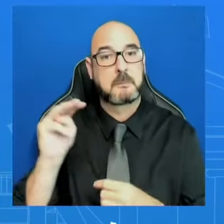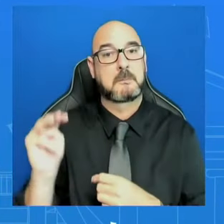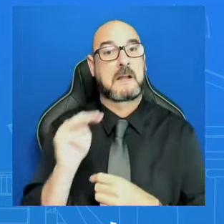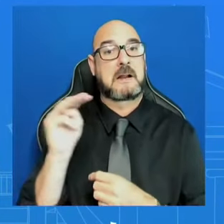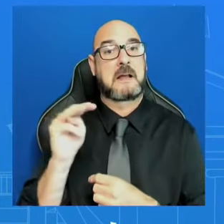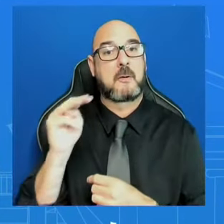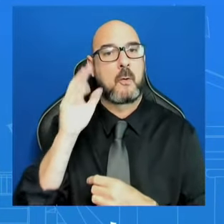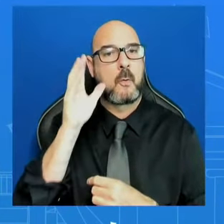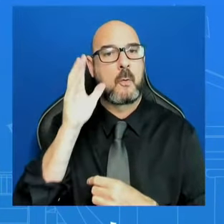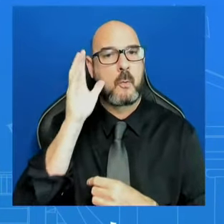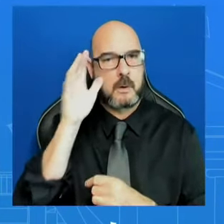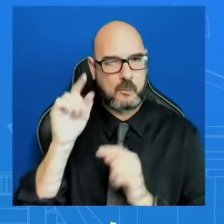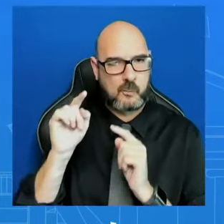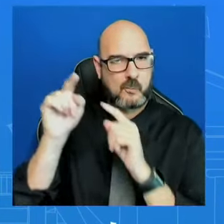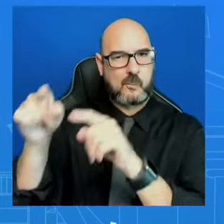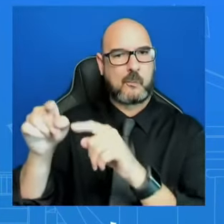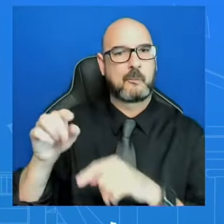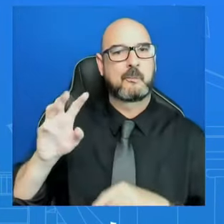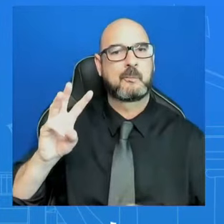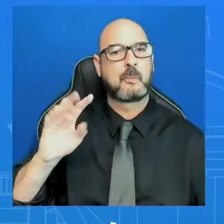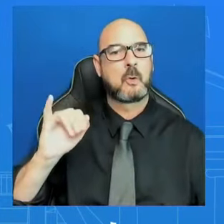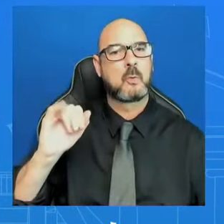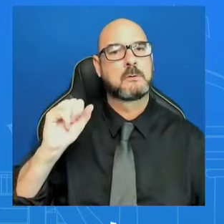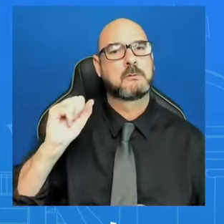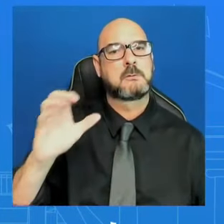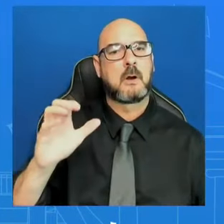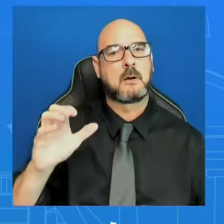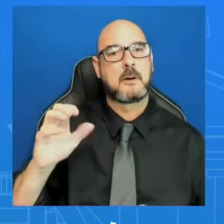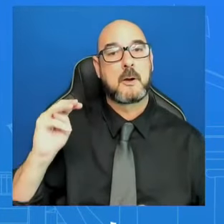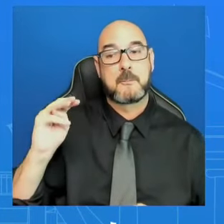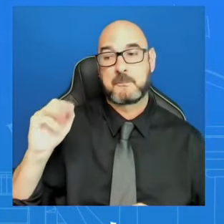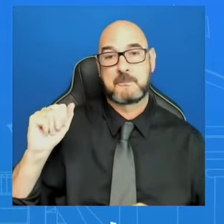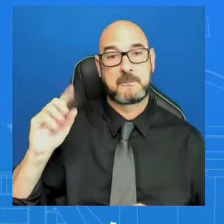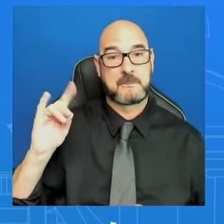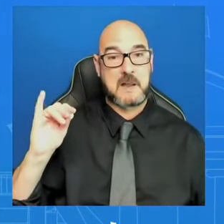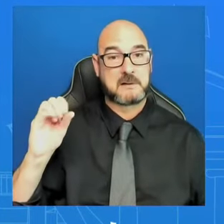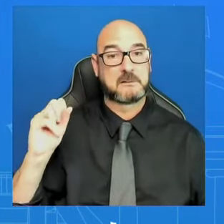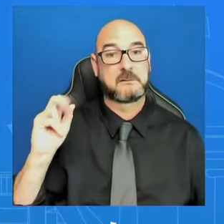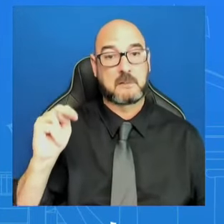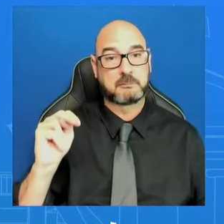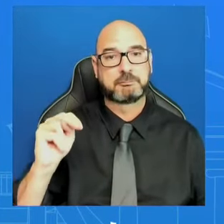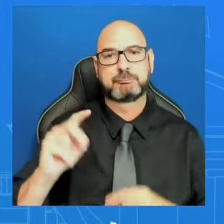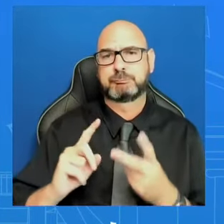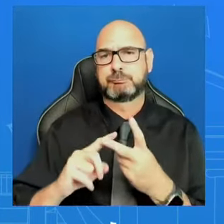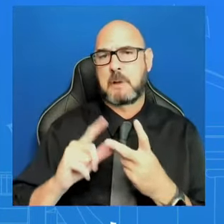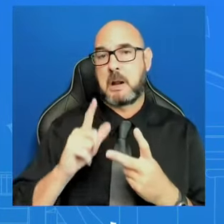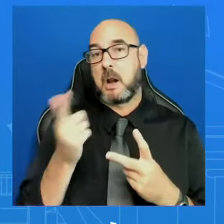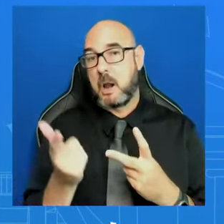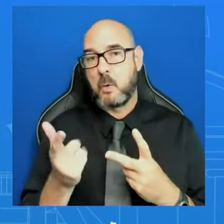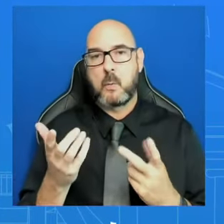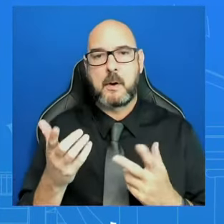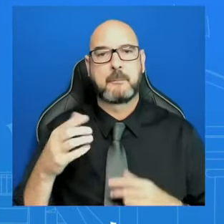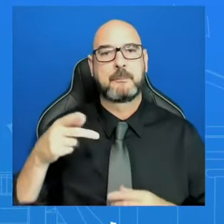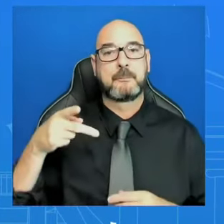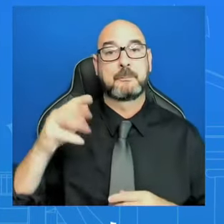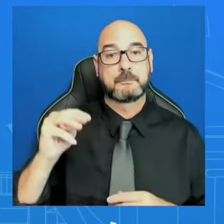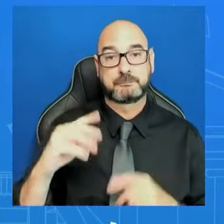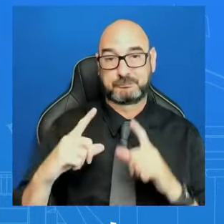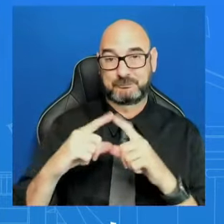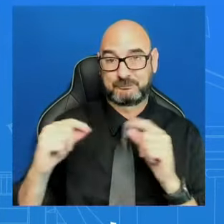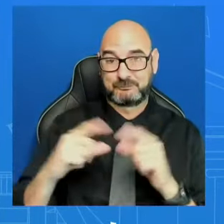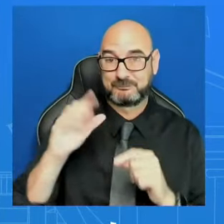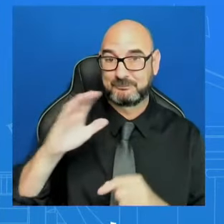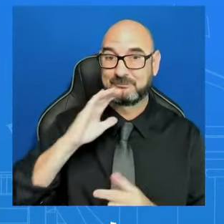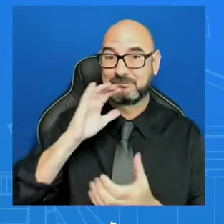Americans. Later in the week, the president and the first lady will host the prime minister of Japan and his wife for an official visit to the United States.